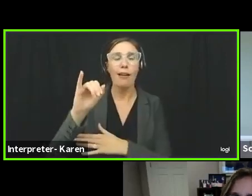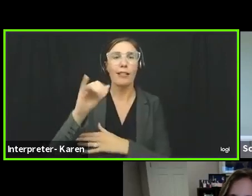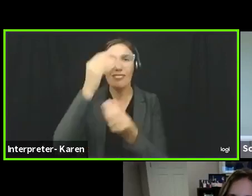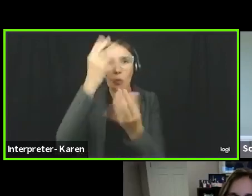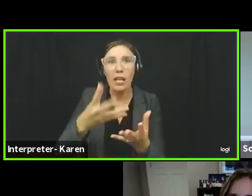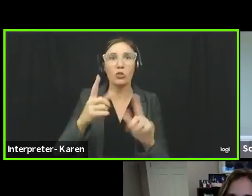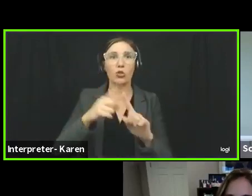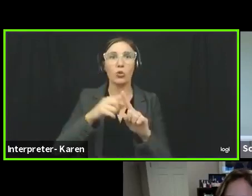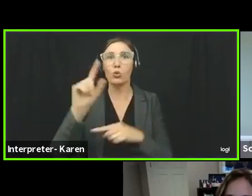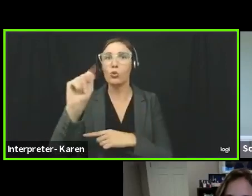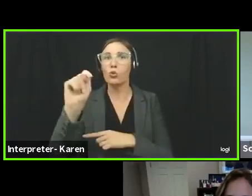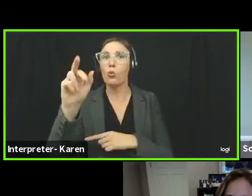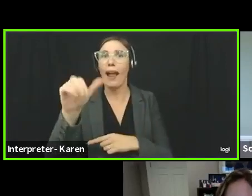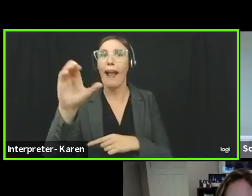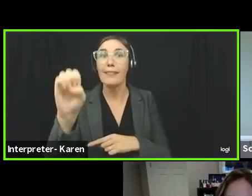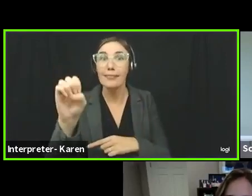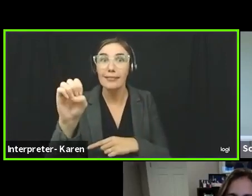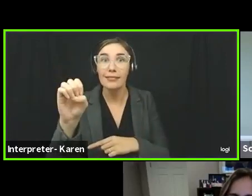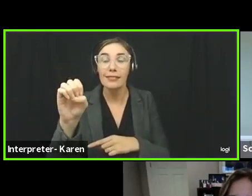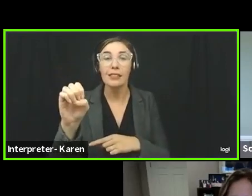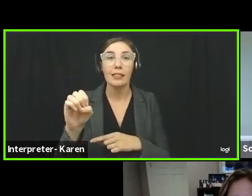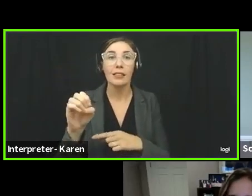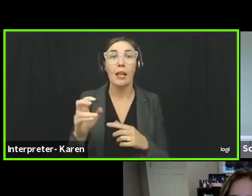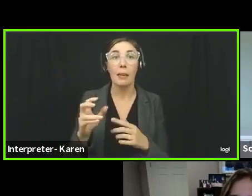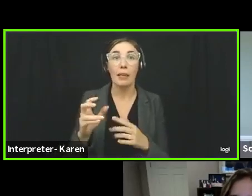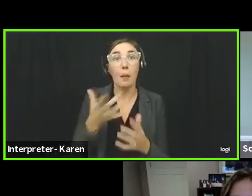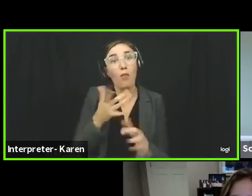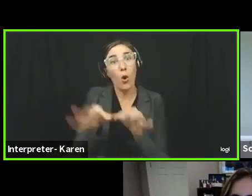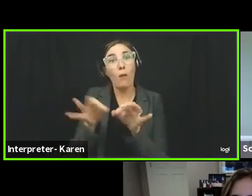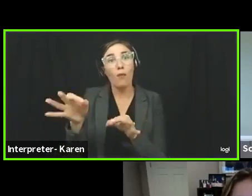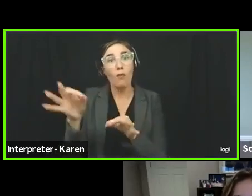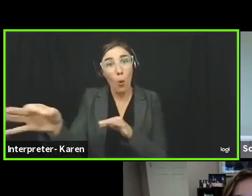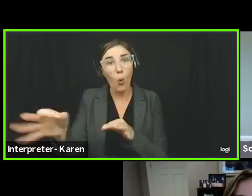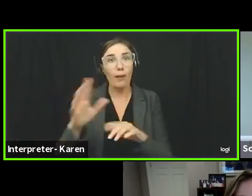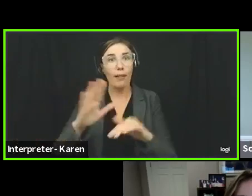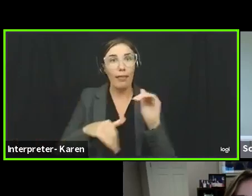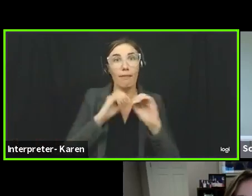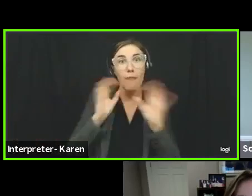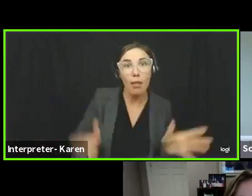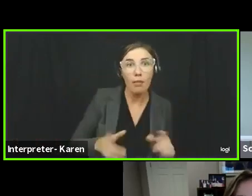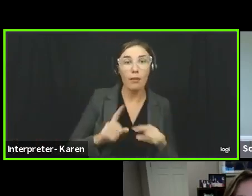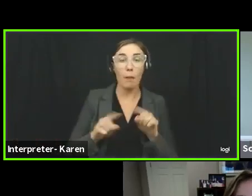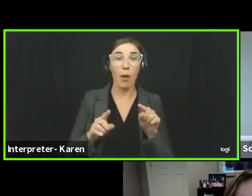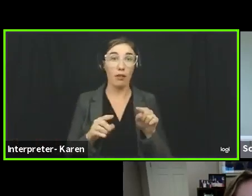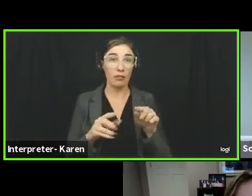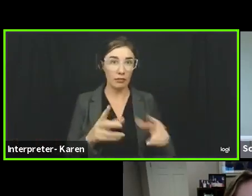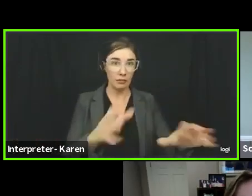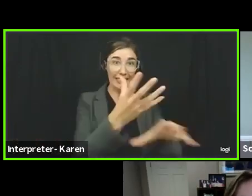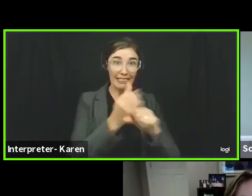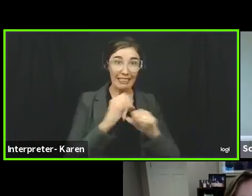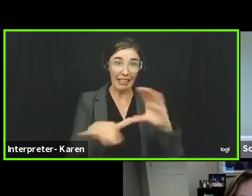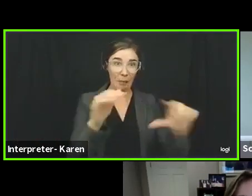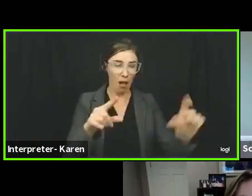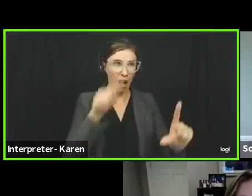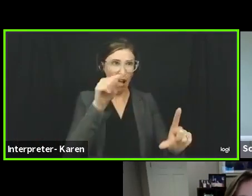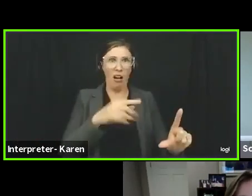Rather they forward it than not do anything at all, but I'd rather they call and allow law enforcement to come and retrieve it themselves.